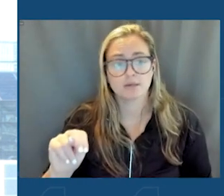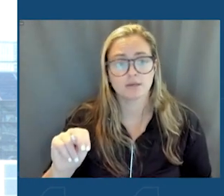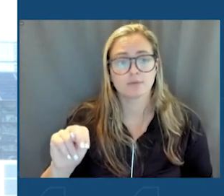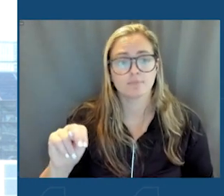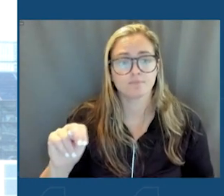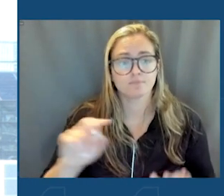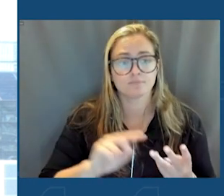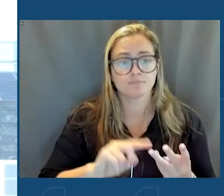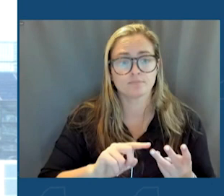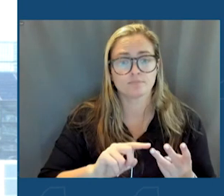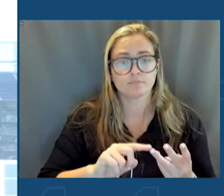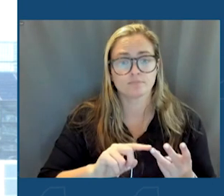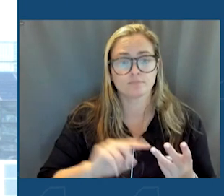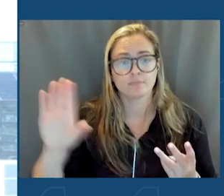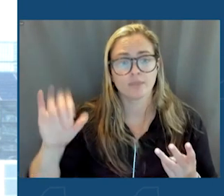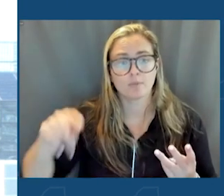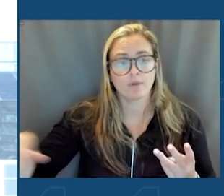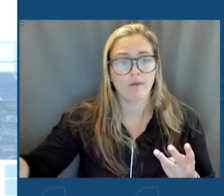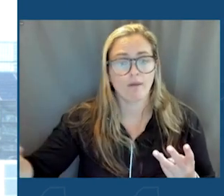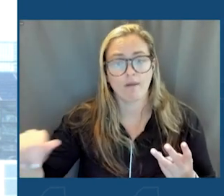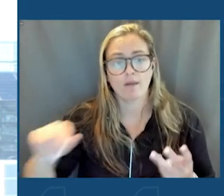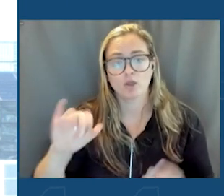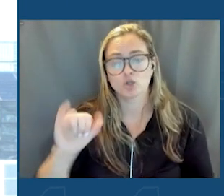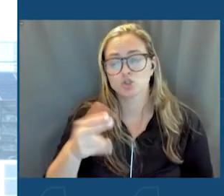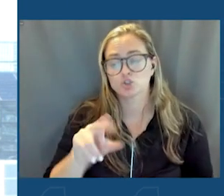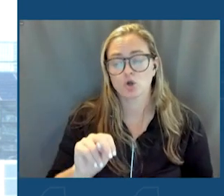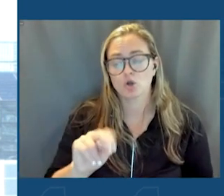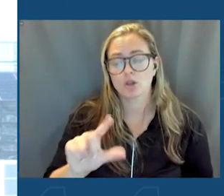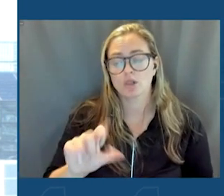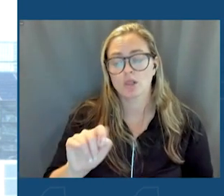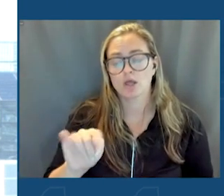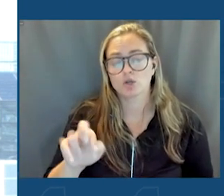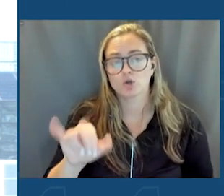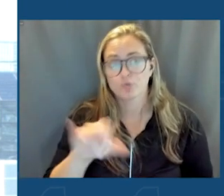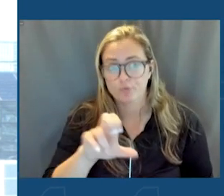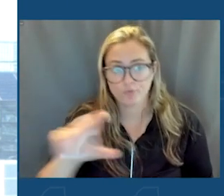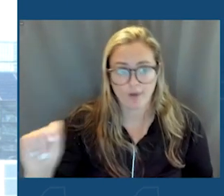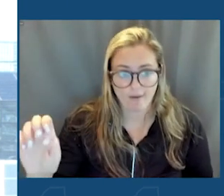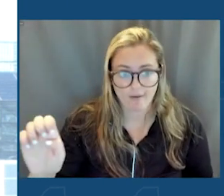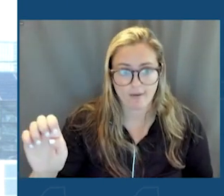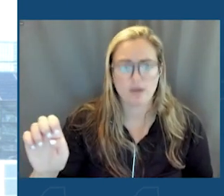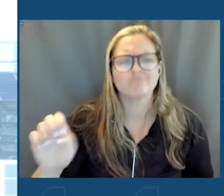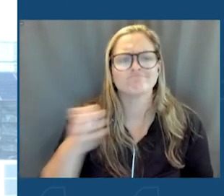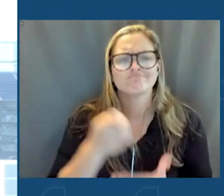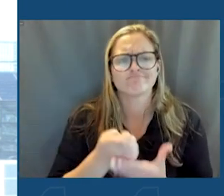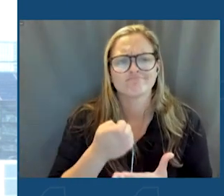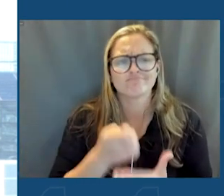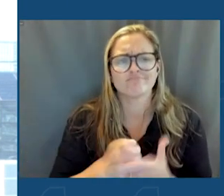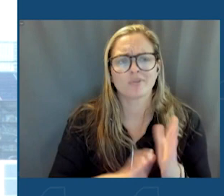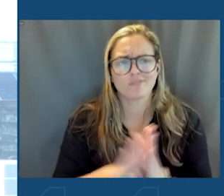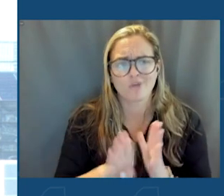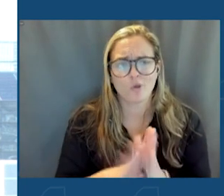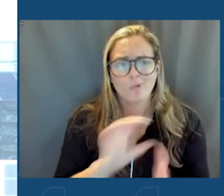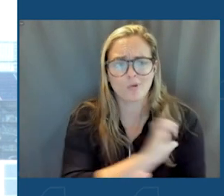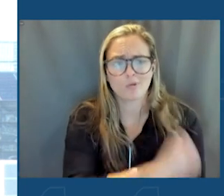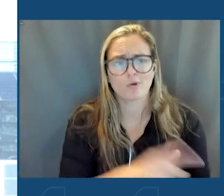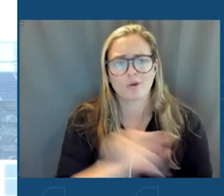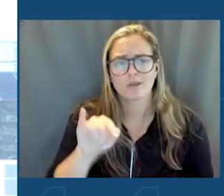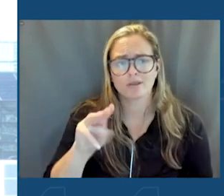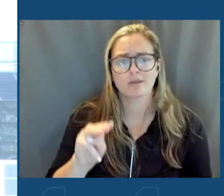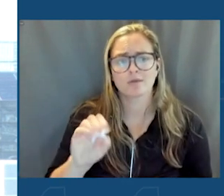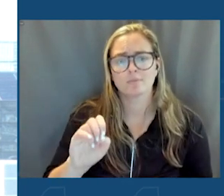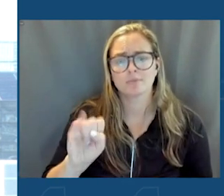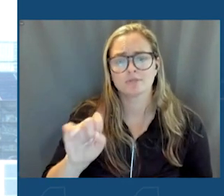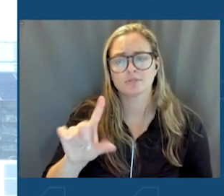Protection, as I mentioned, Sean LaTourette, and the Economic Development Authority CEO, Tim Sullivan. And the Council